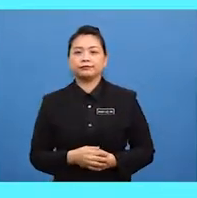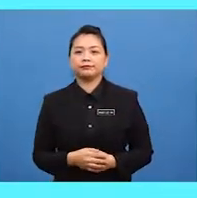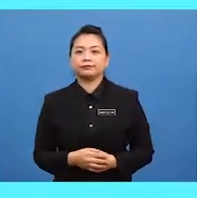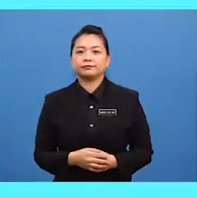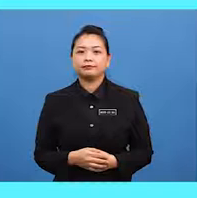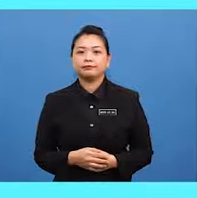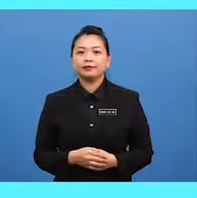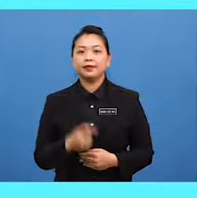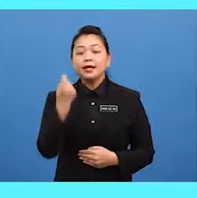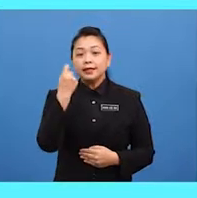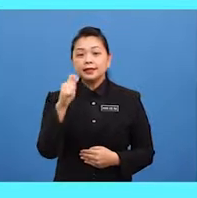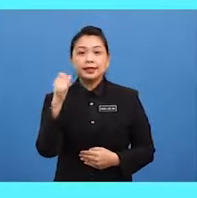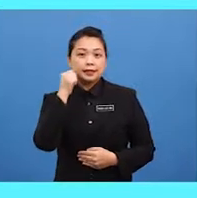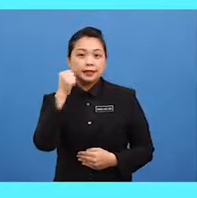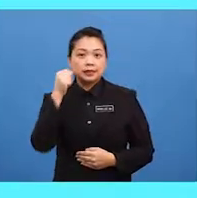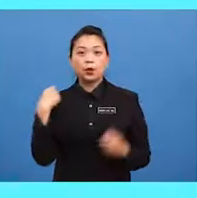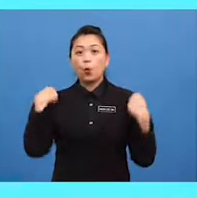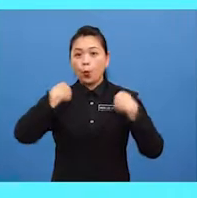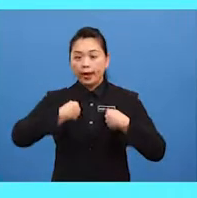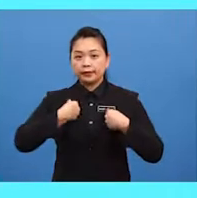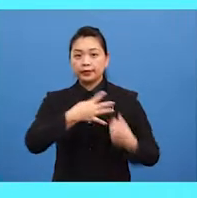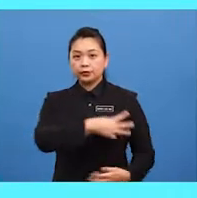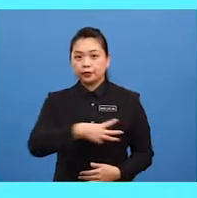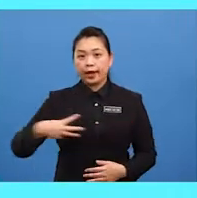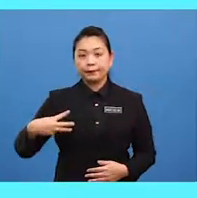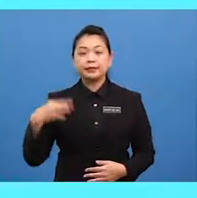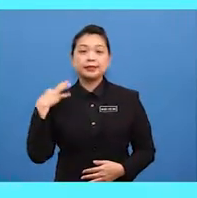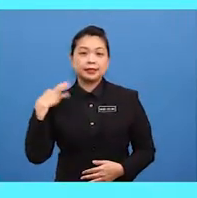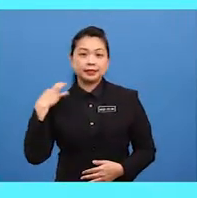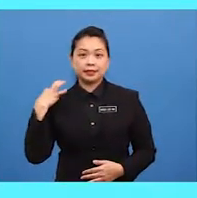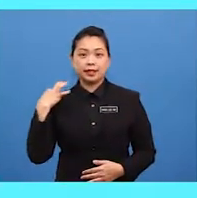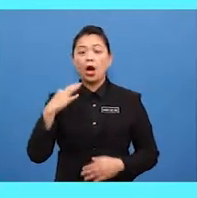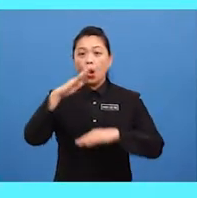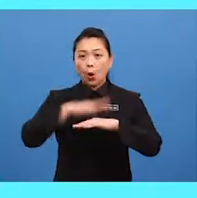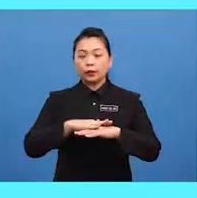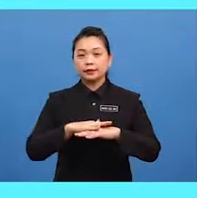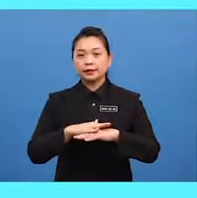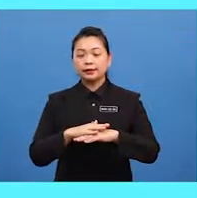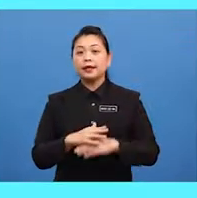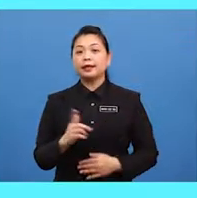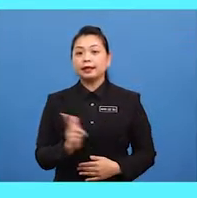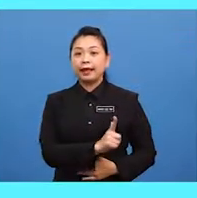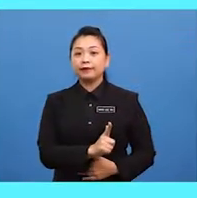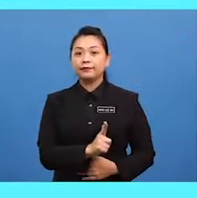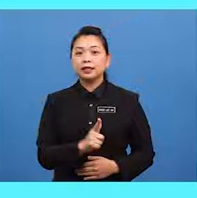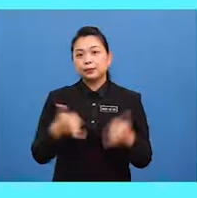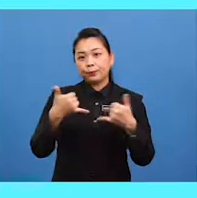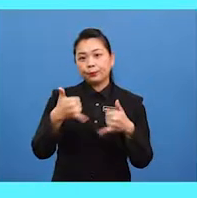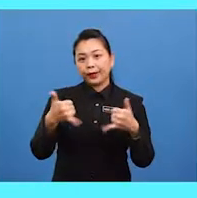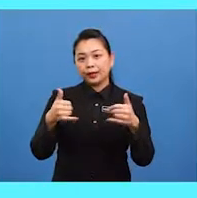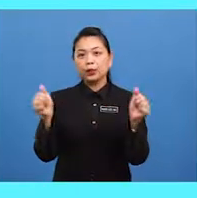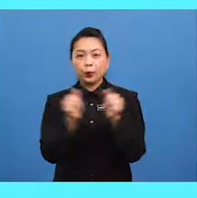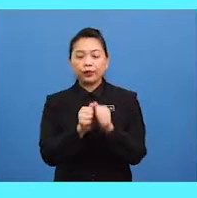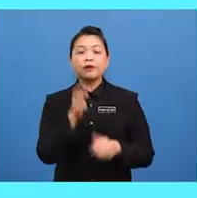the girl wearing the striped t-shirt on the left is playing with her brother